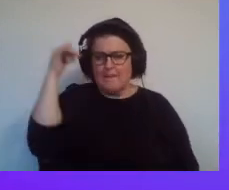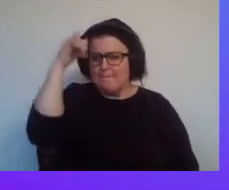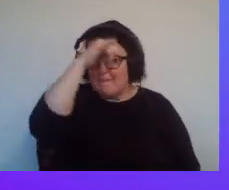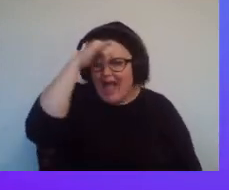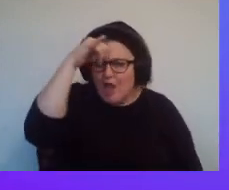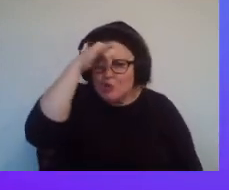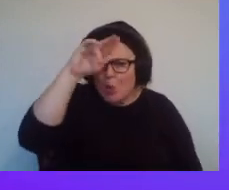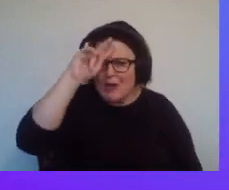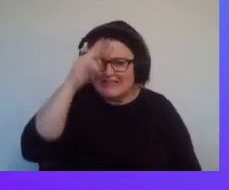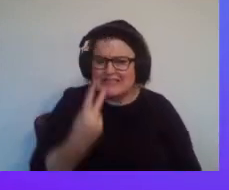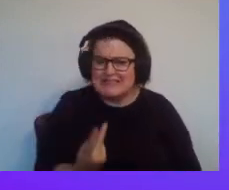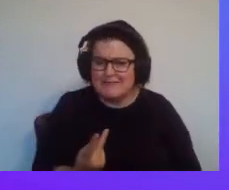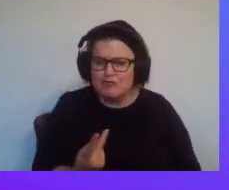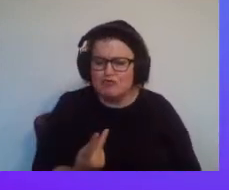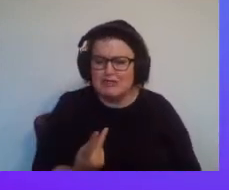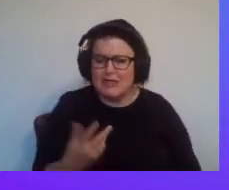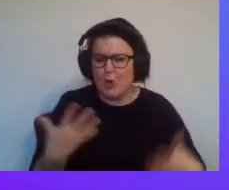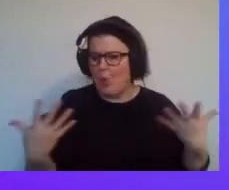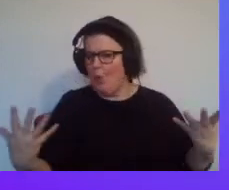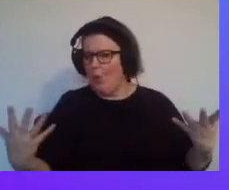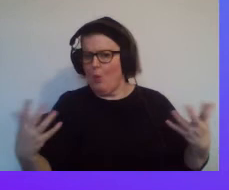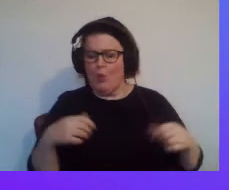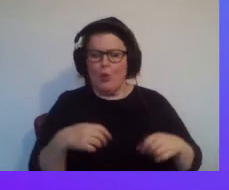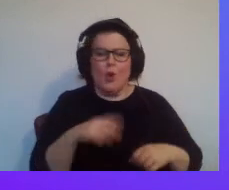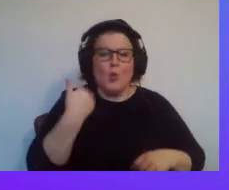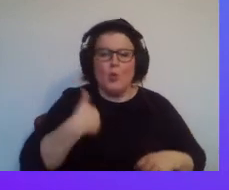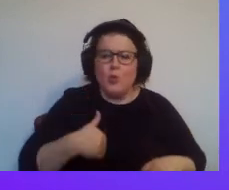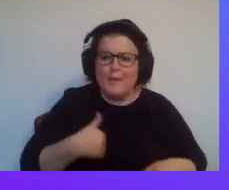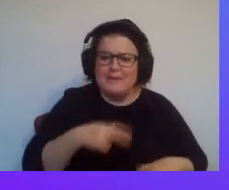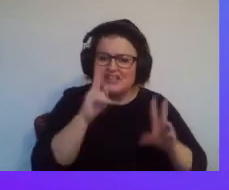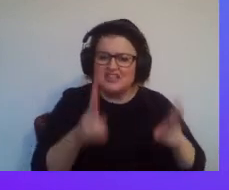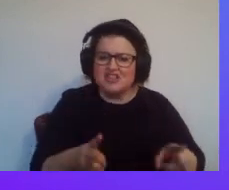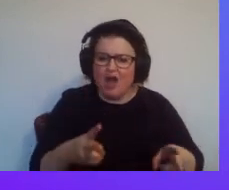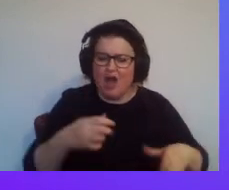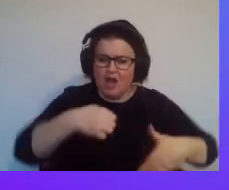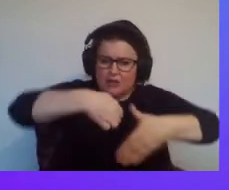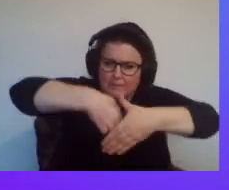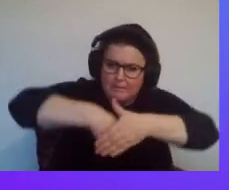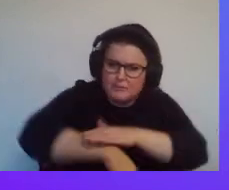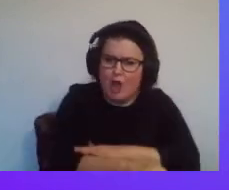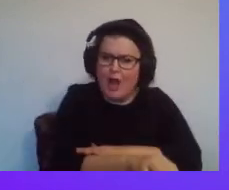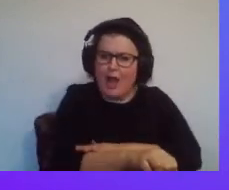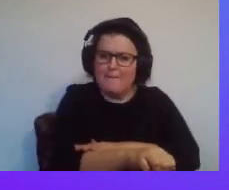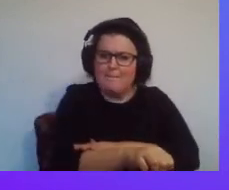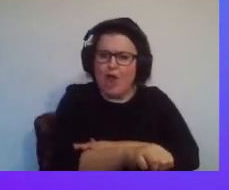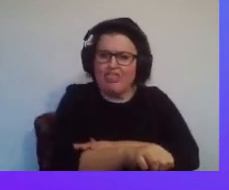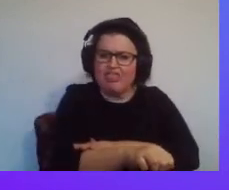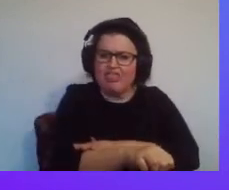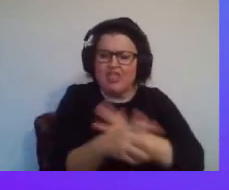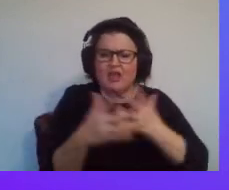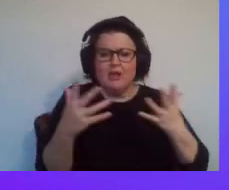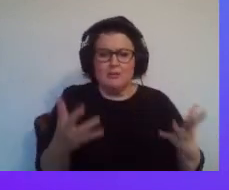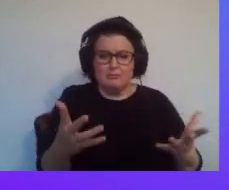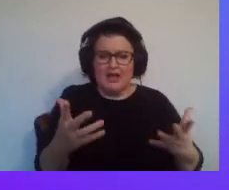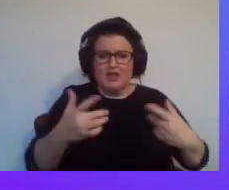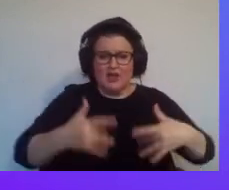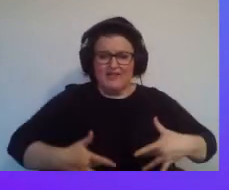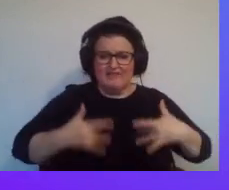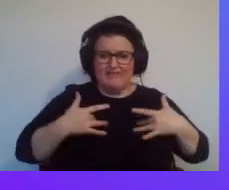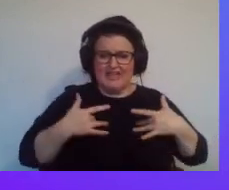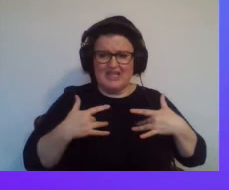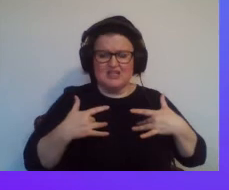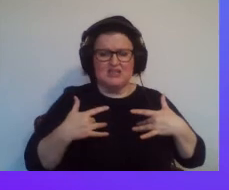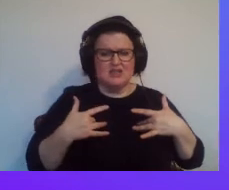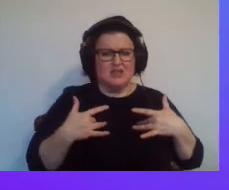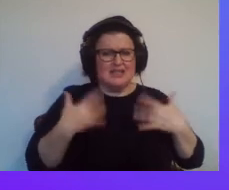us now. We know things have happened. We know there's been inequality, but you must trust us to take this vaccine. And